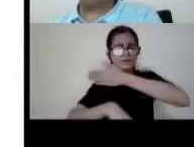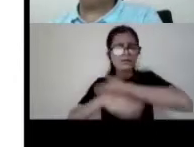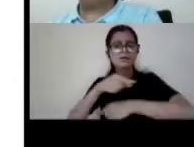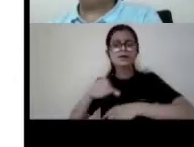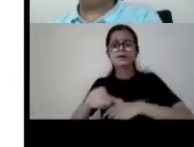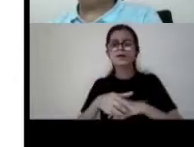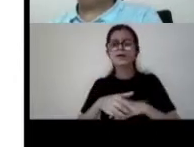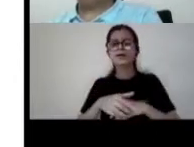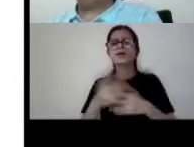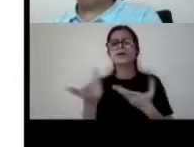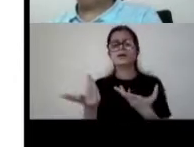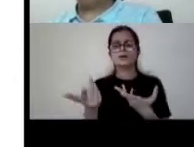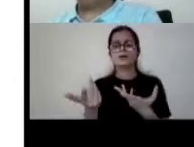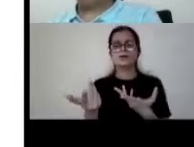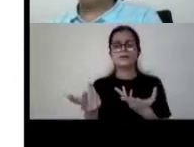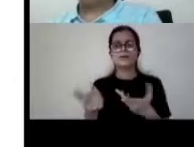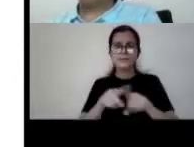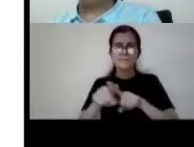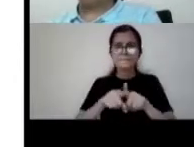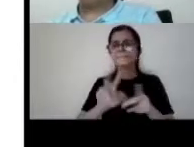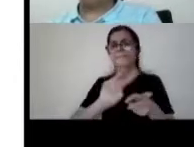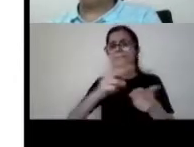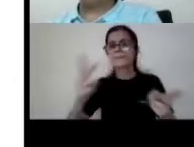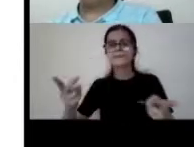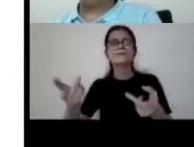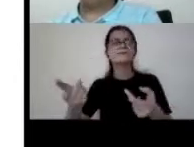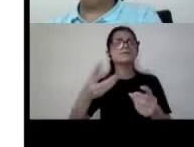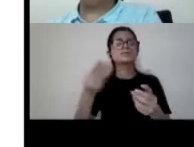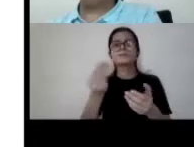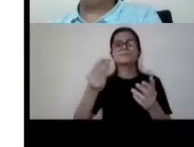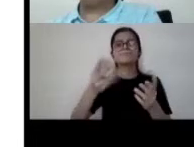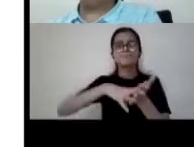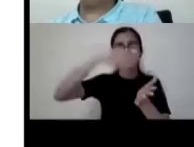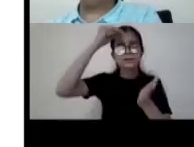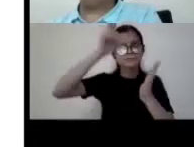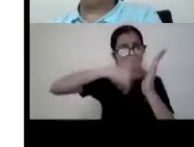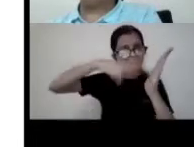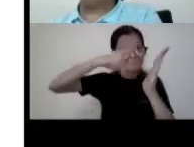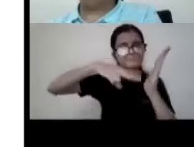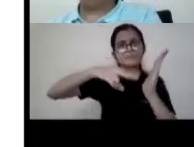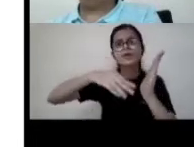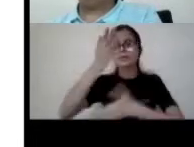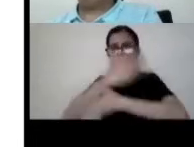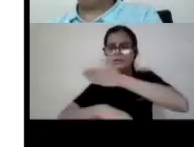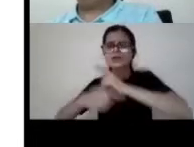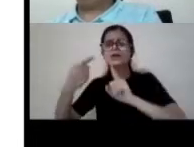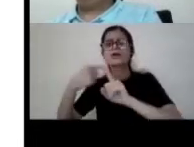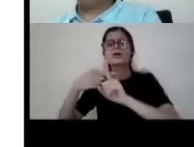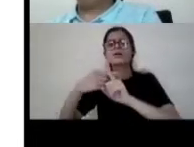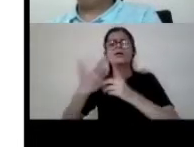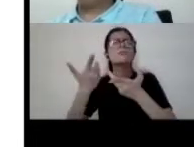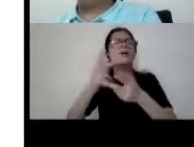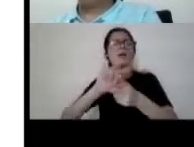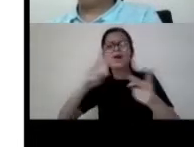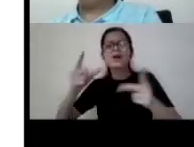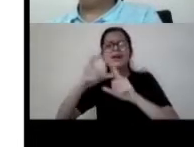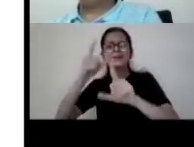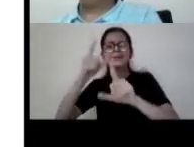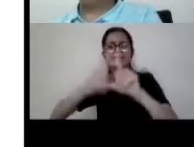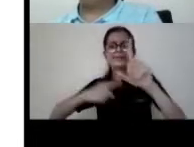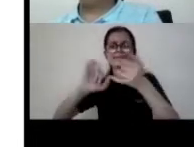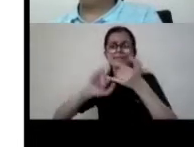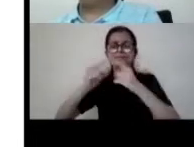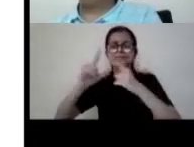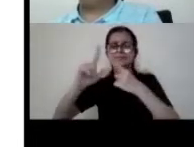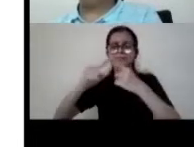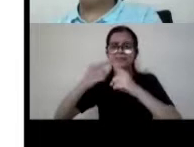blindness low vision but because there are persons with learning disabilities dyslexia etc also there that number is actually much